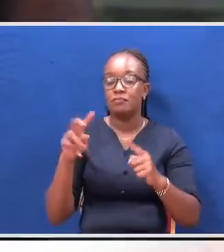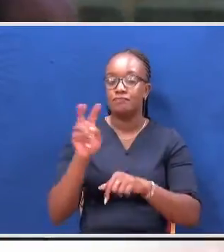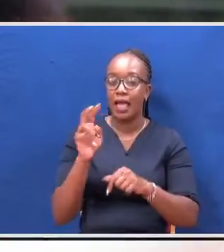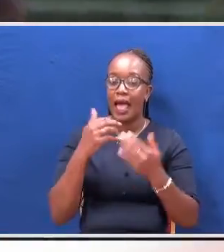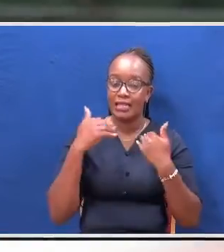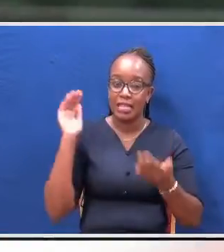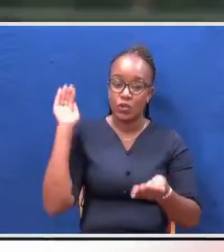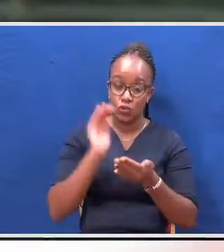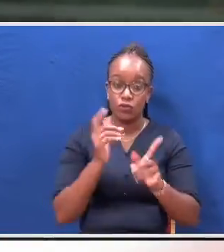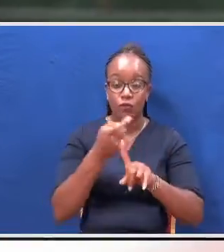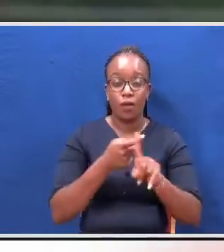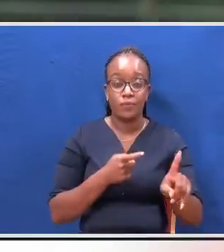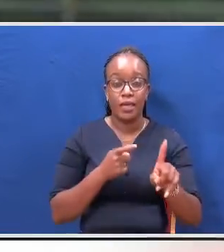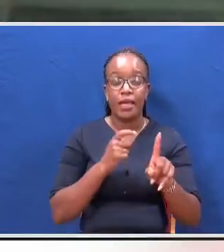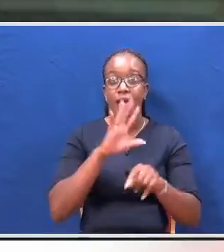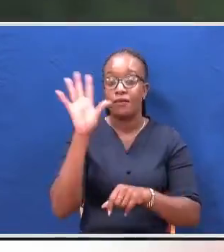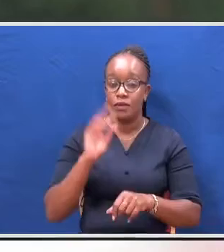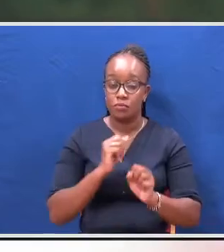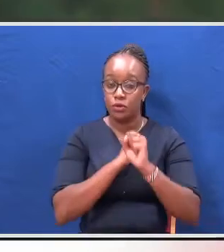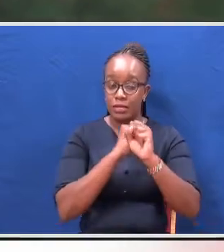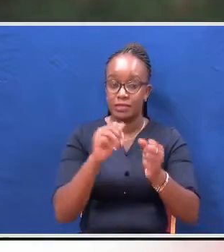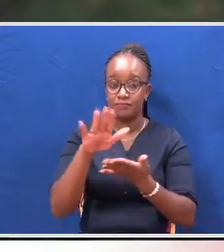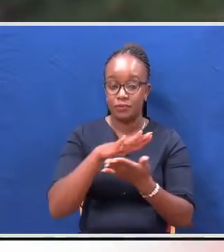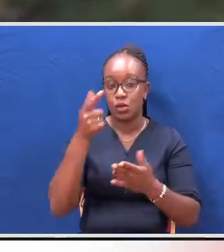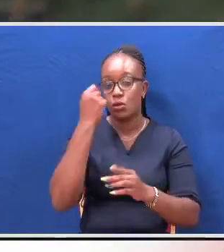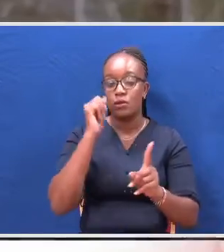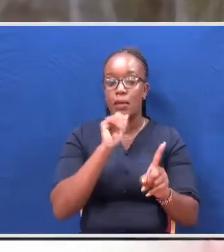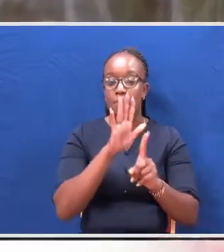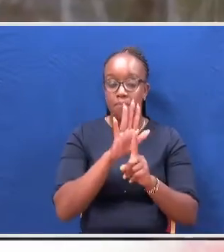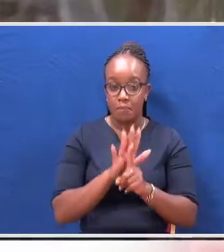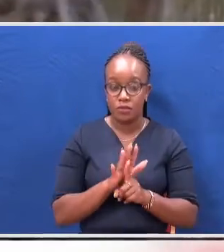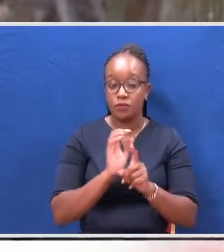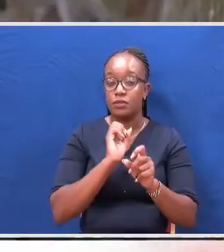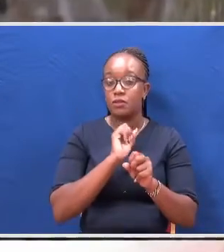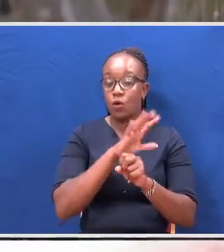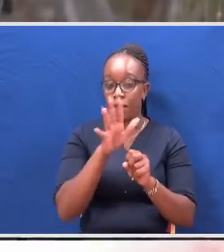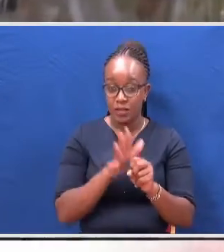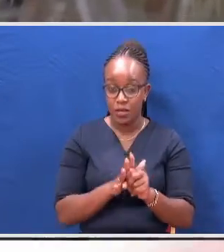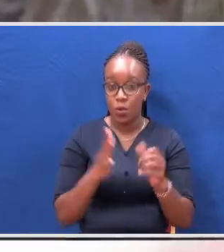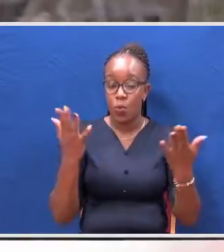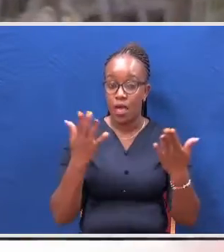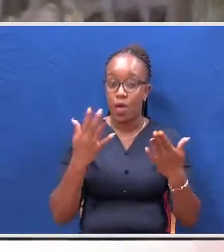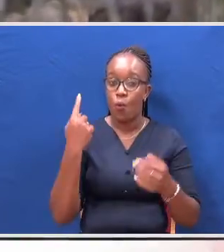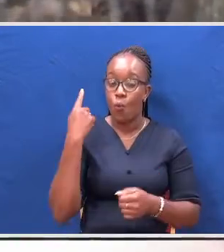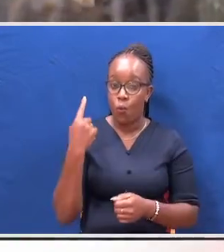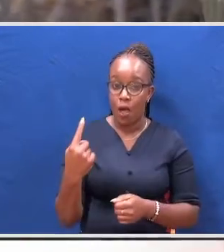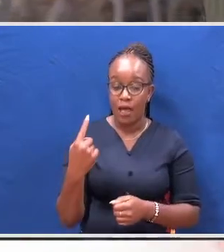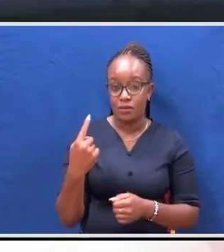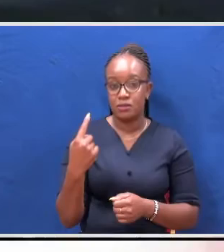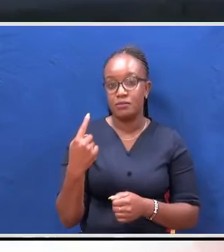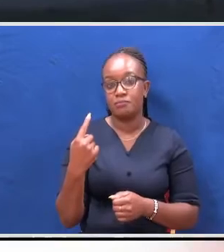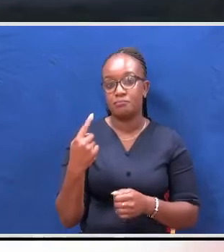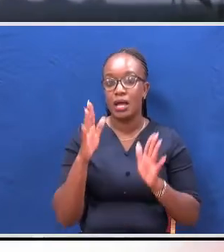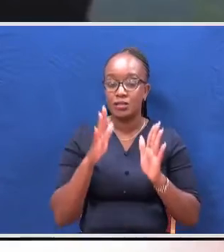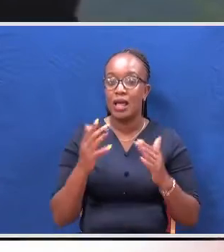of africa's protected sites due to the impact of the pandemic where one in five rangers has been laid off globally